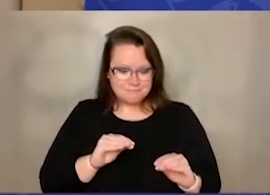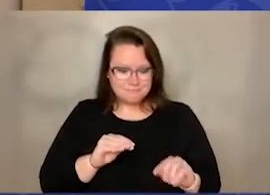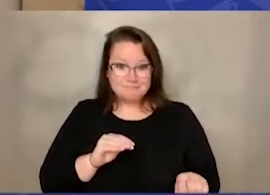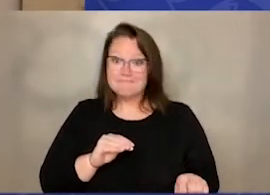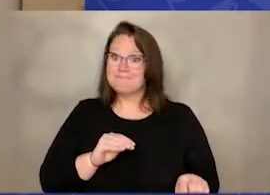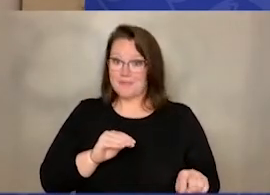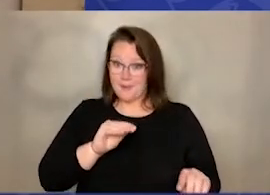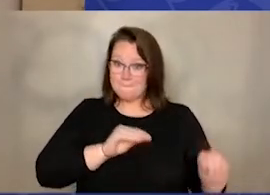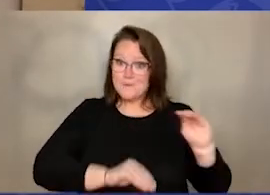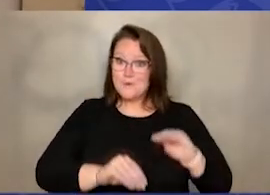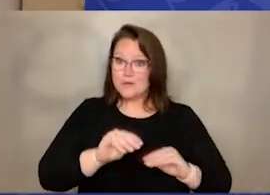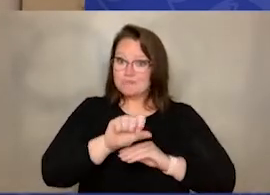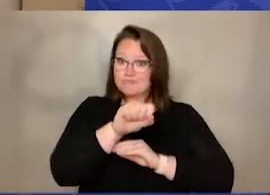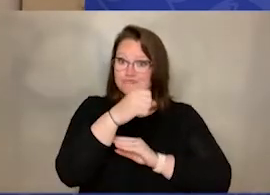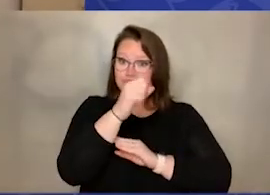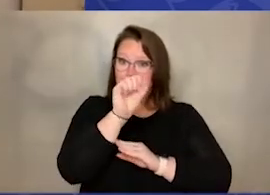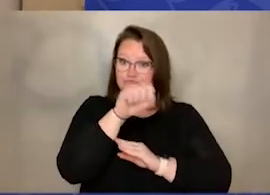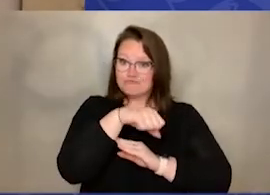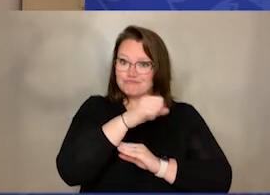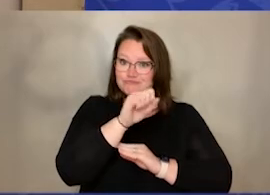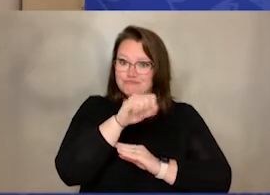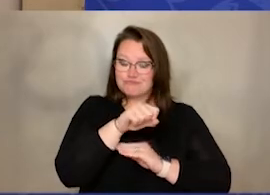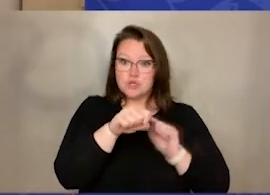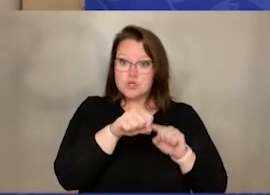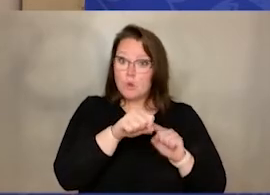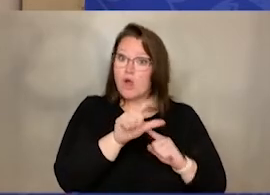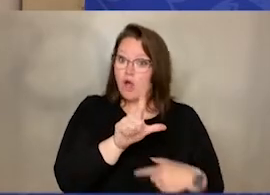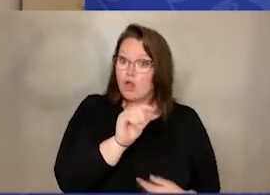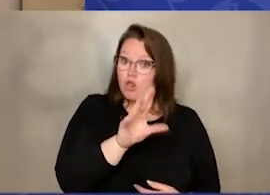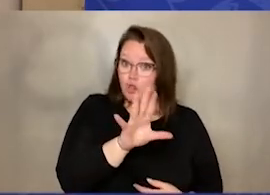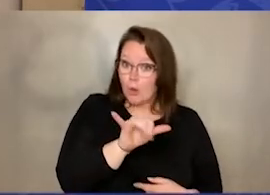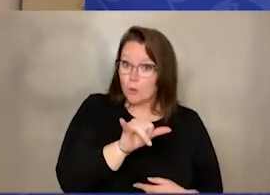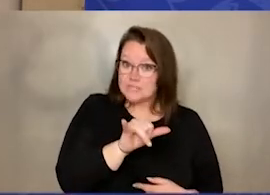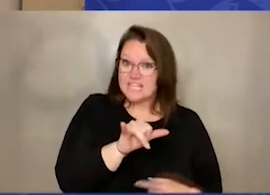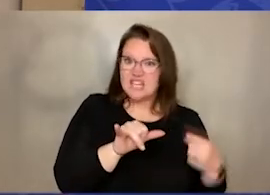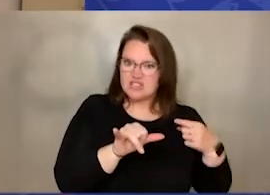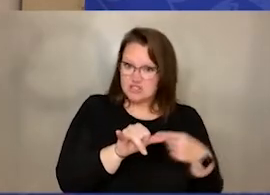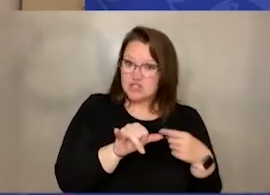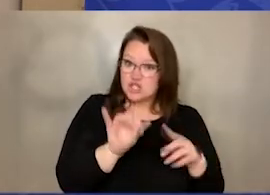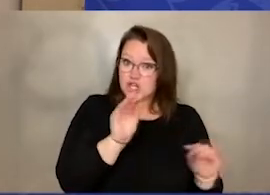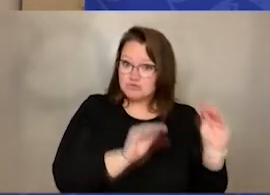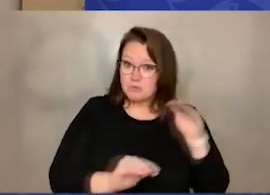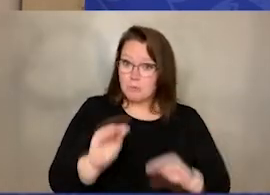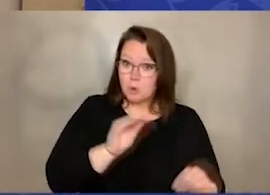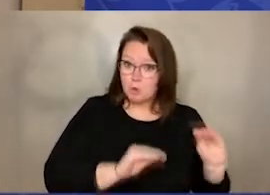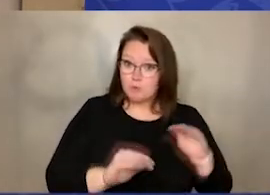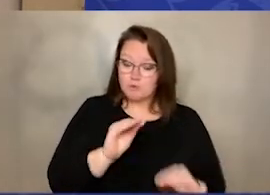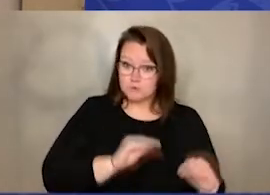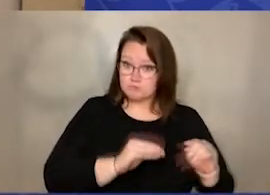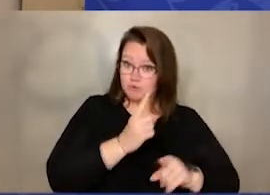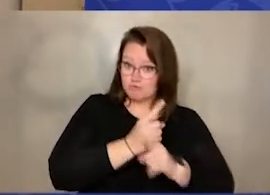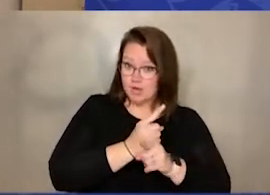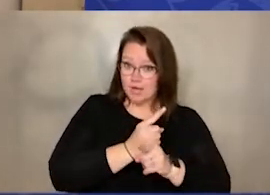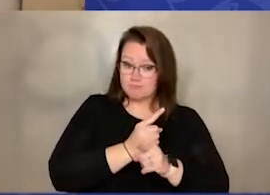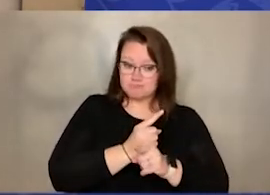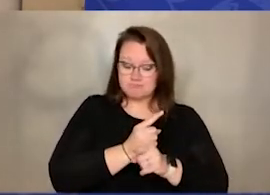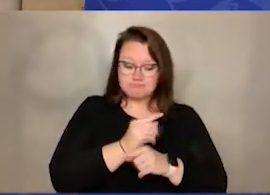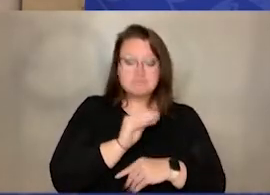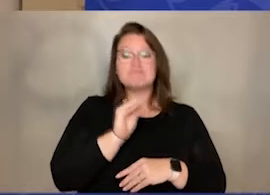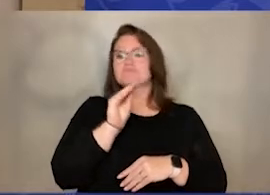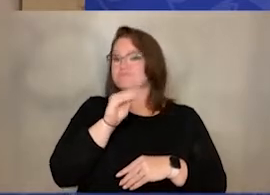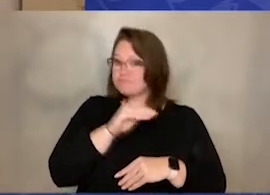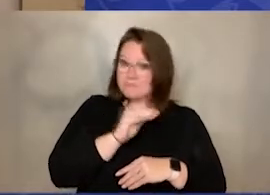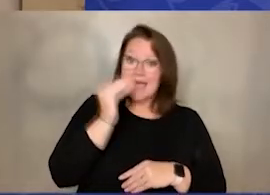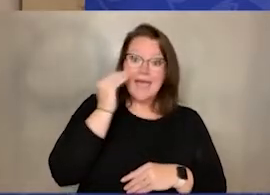Lucy is moving. So Lucy the guinea pig moves. She's moving her head.